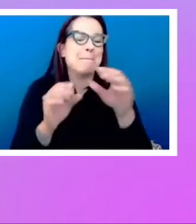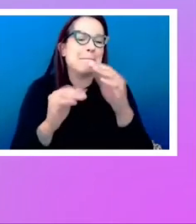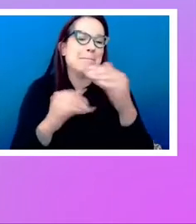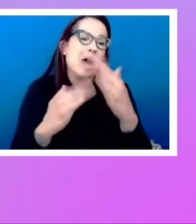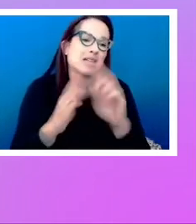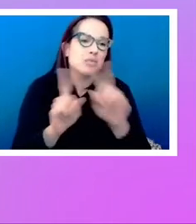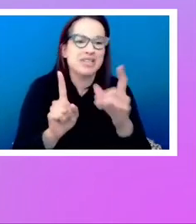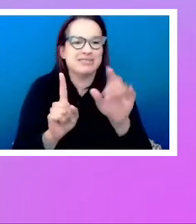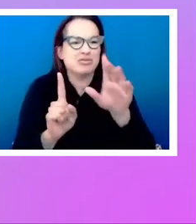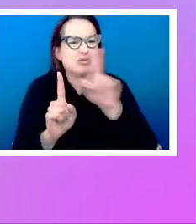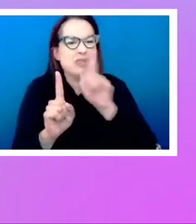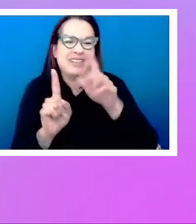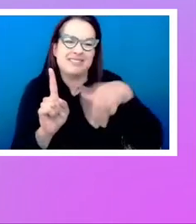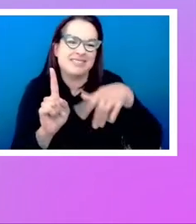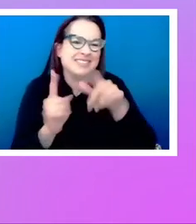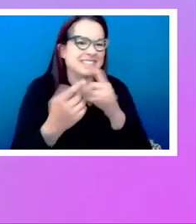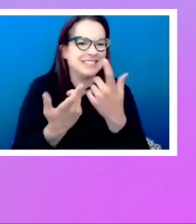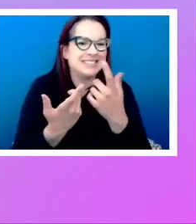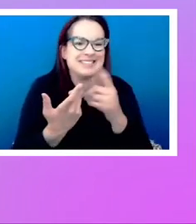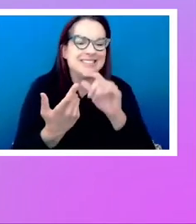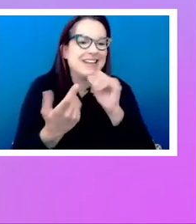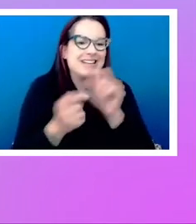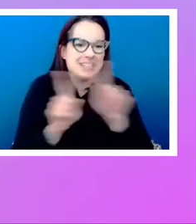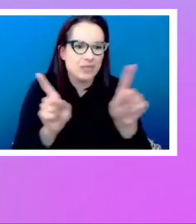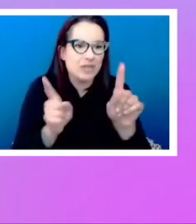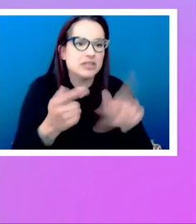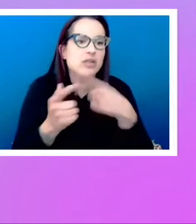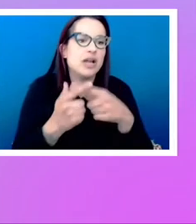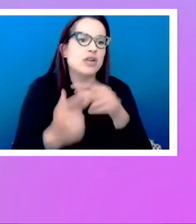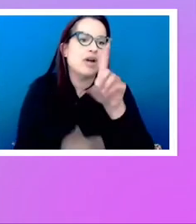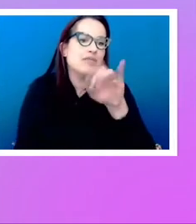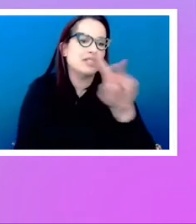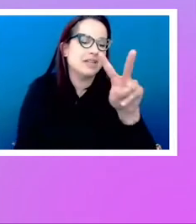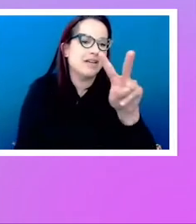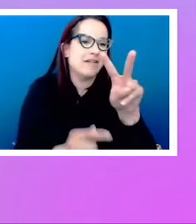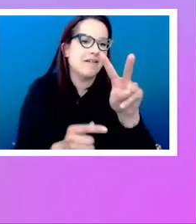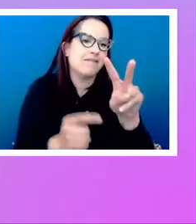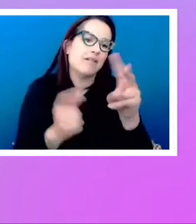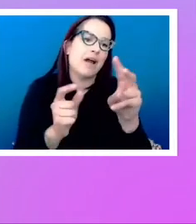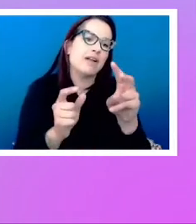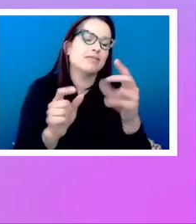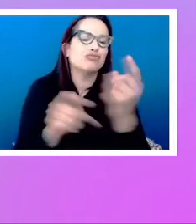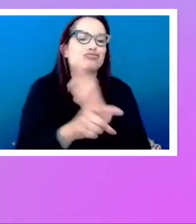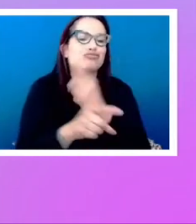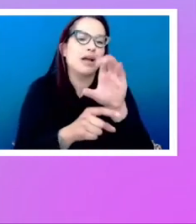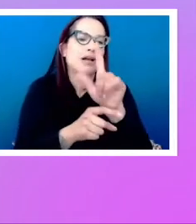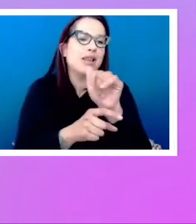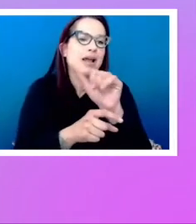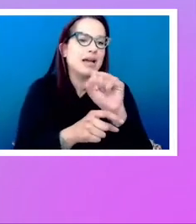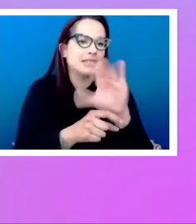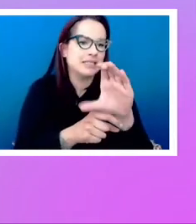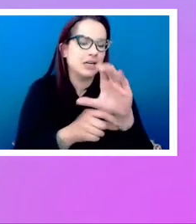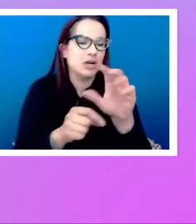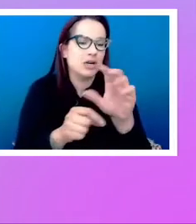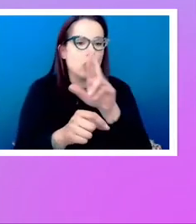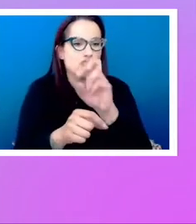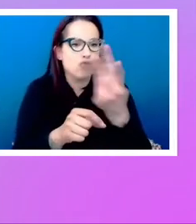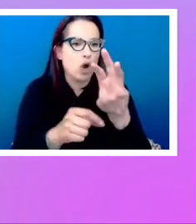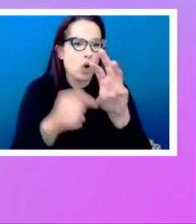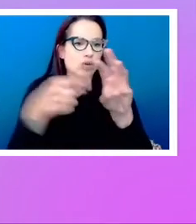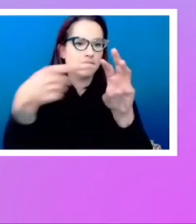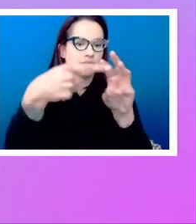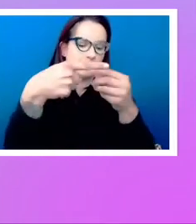going to have to have a div, which has got a class of row, and then you put your items inside that row. So again, you know, we're defining